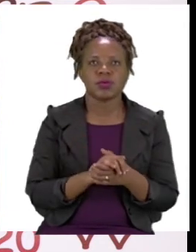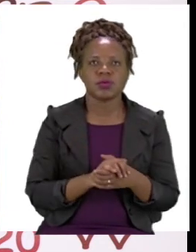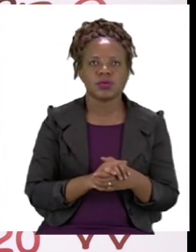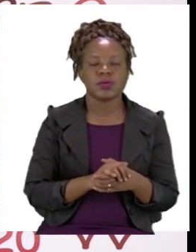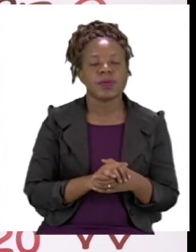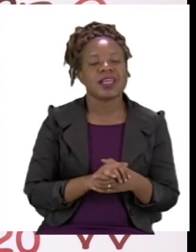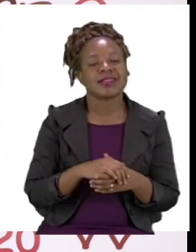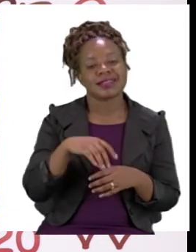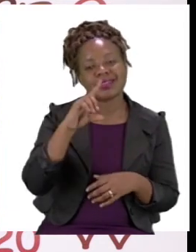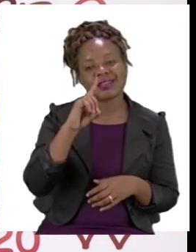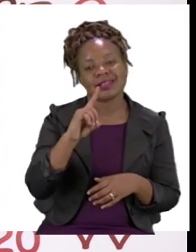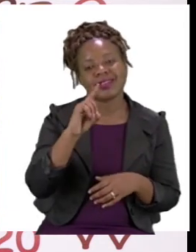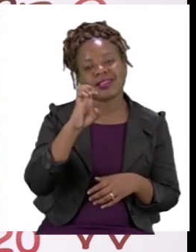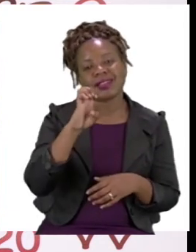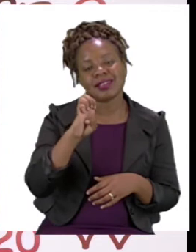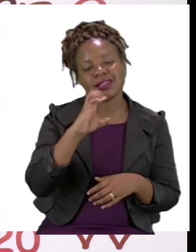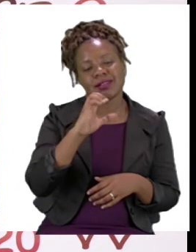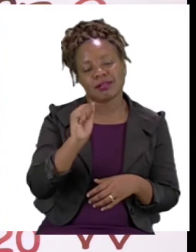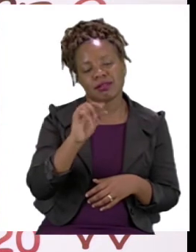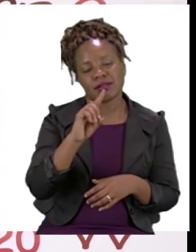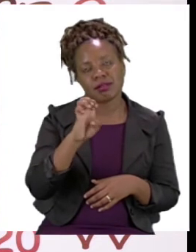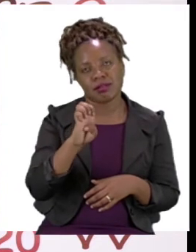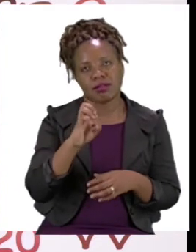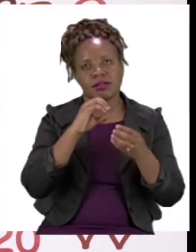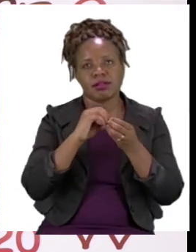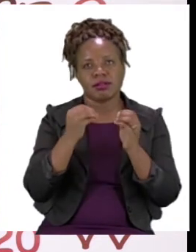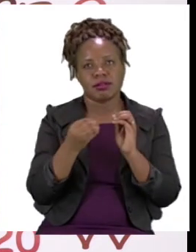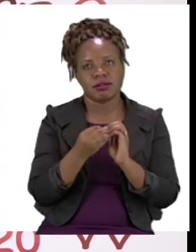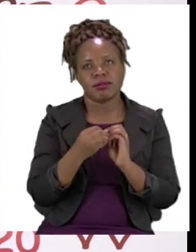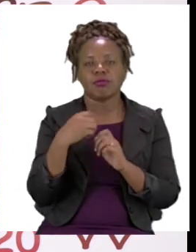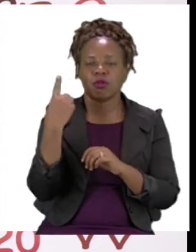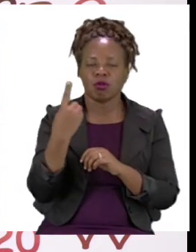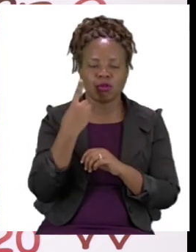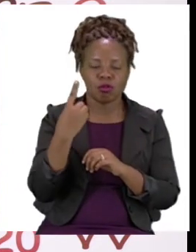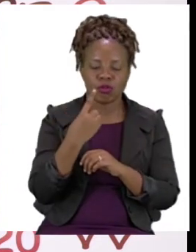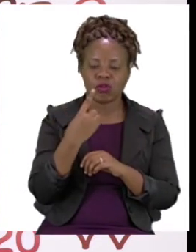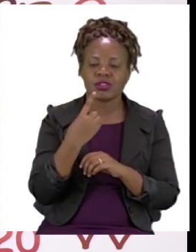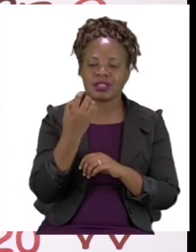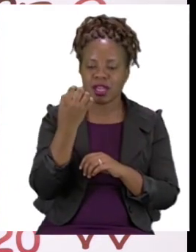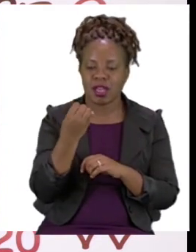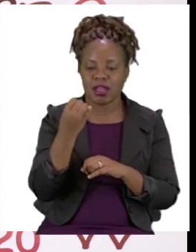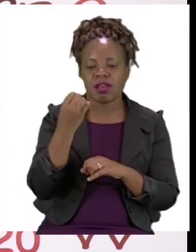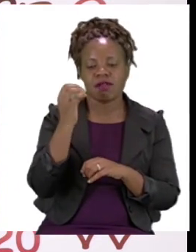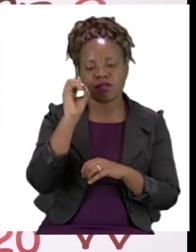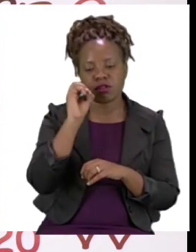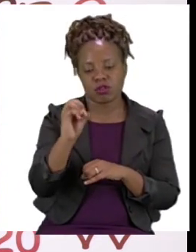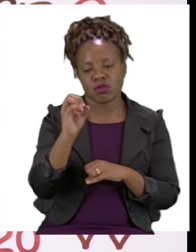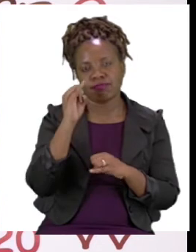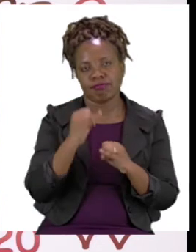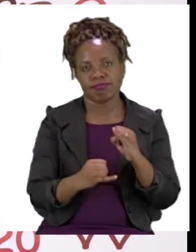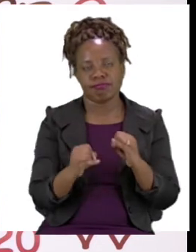a zero. So it is going to be our job to change the numbers that we can see into